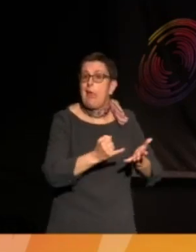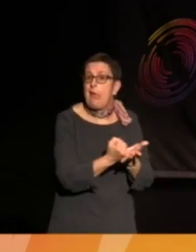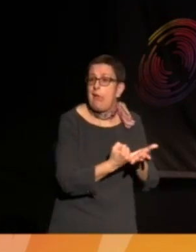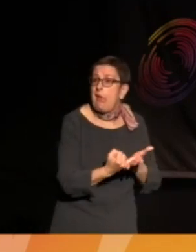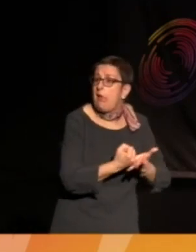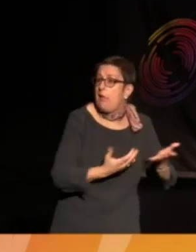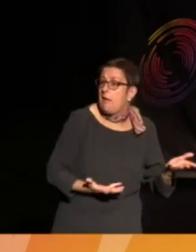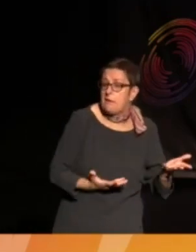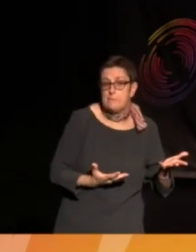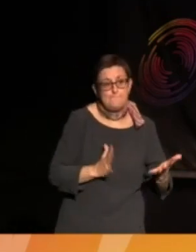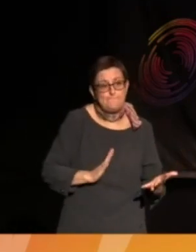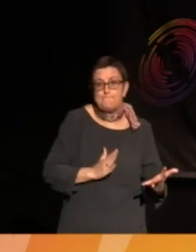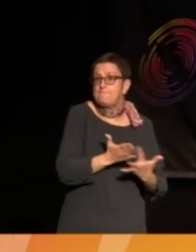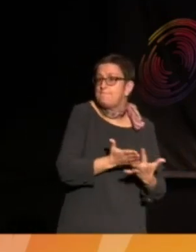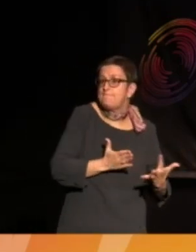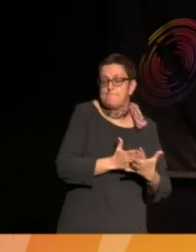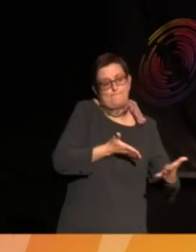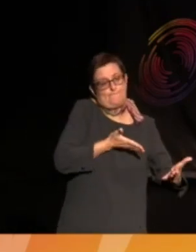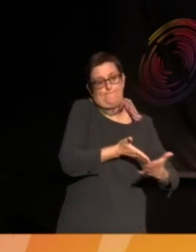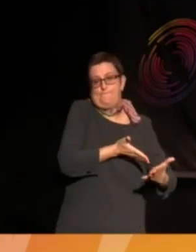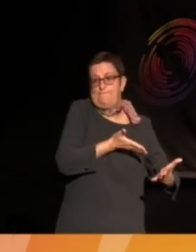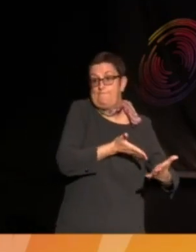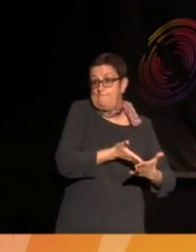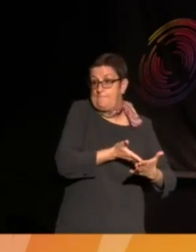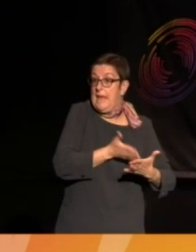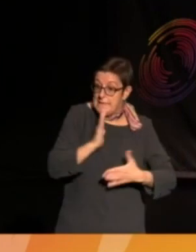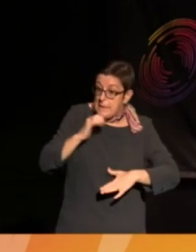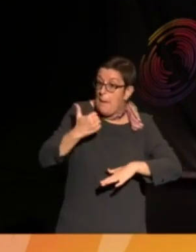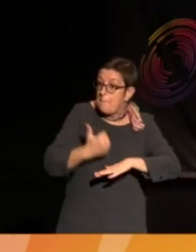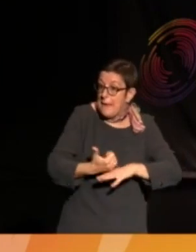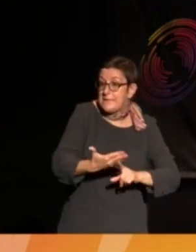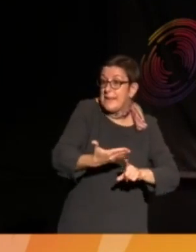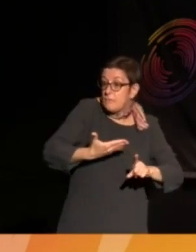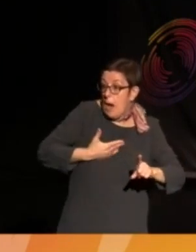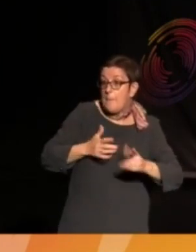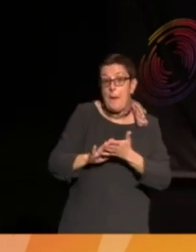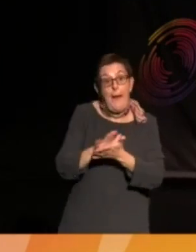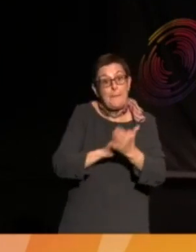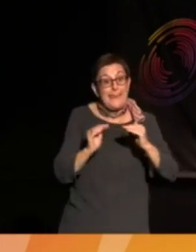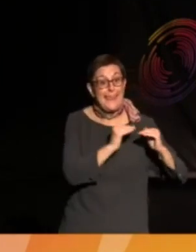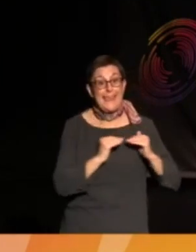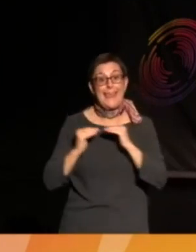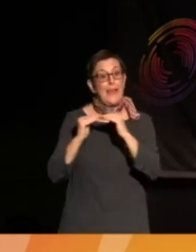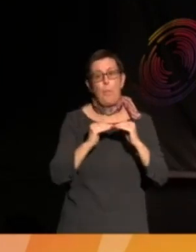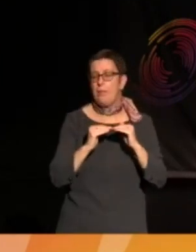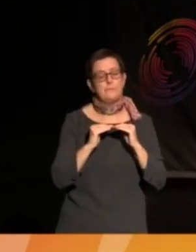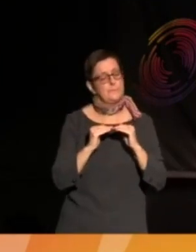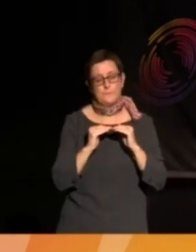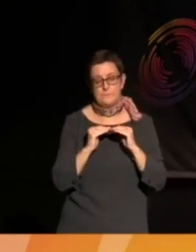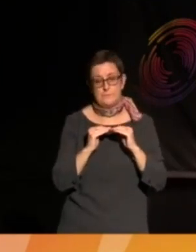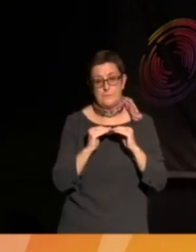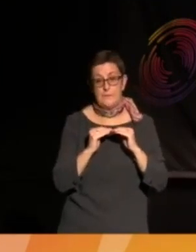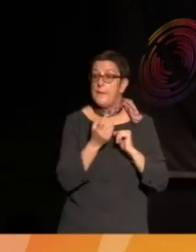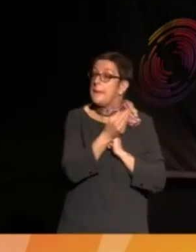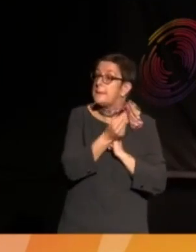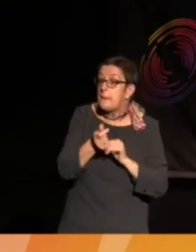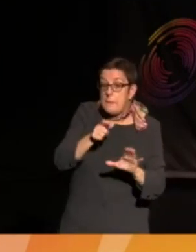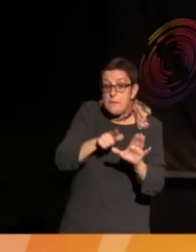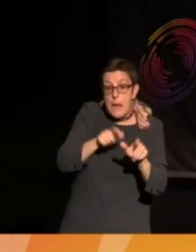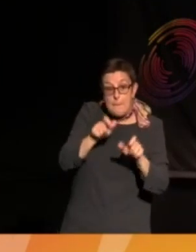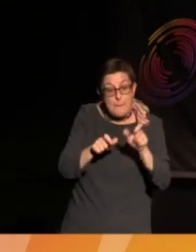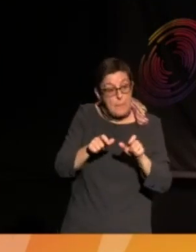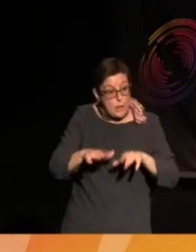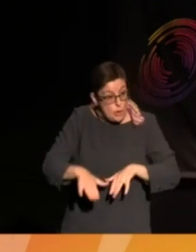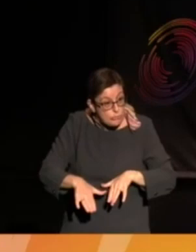example. If you can have the basic right, it doesn't mean it's an equal right. Well, that's what I was trying to say to you. Some young people growing up in this